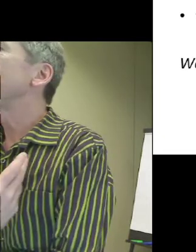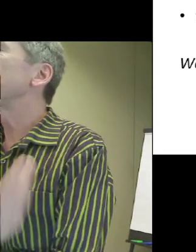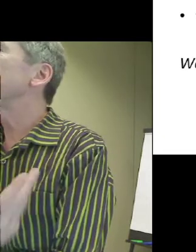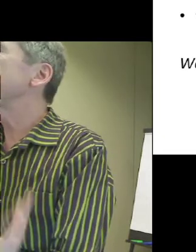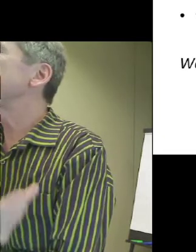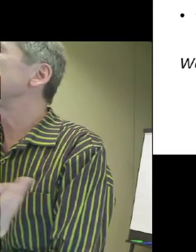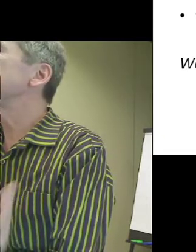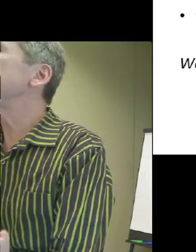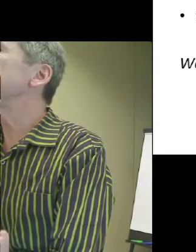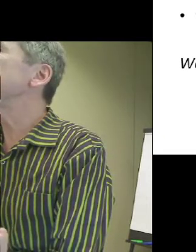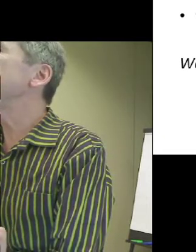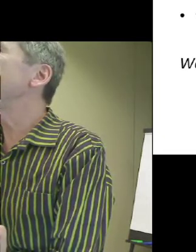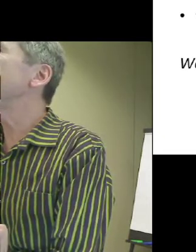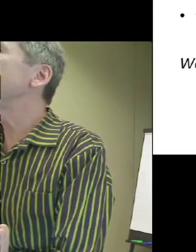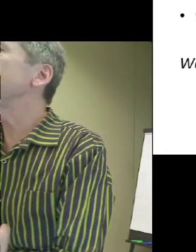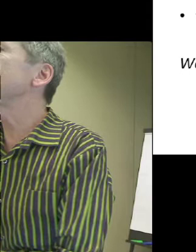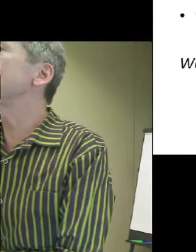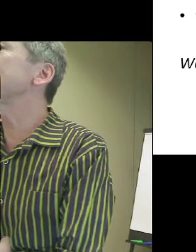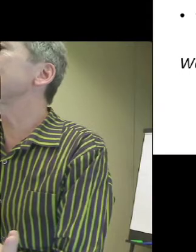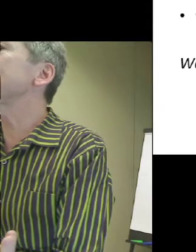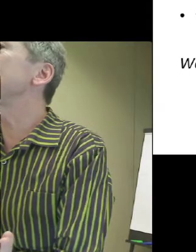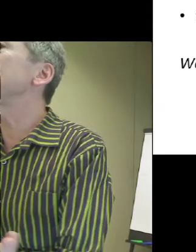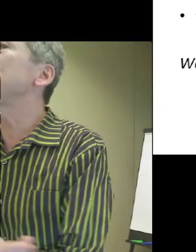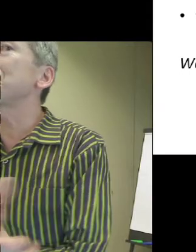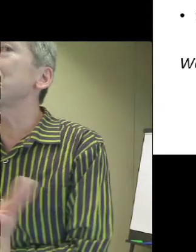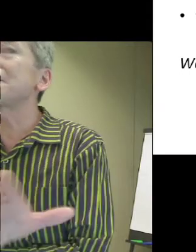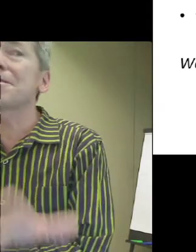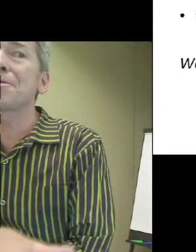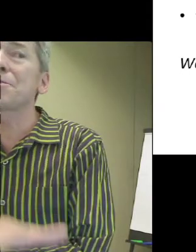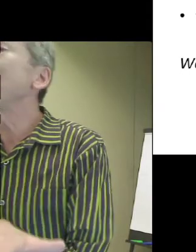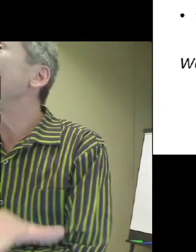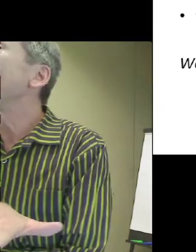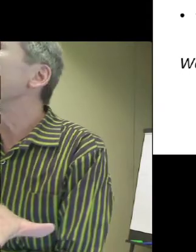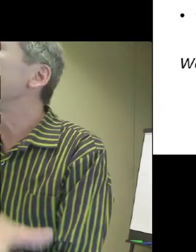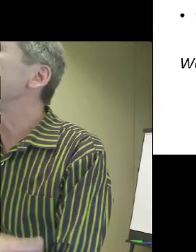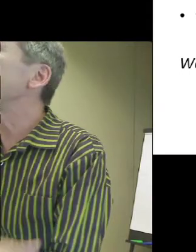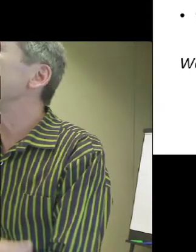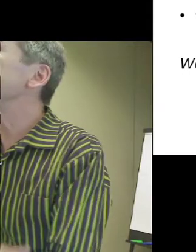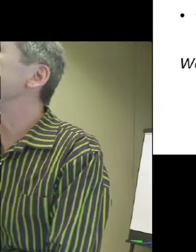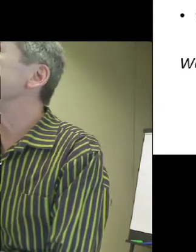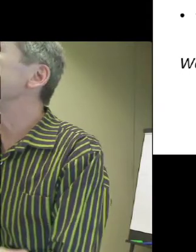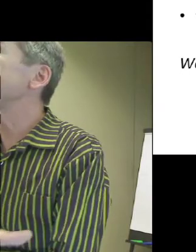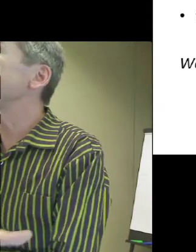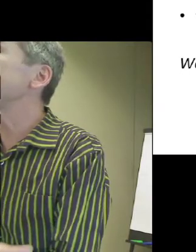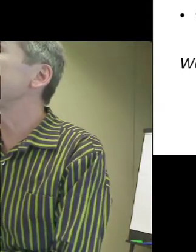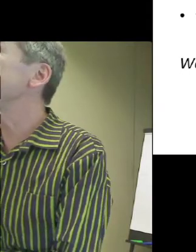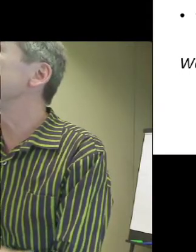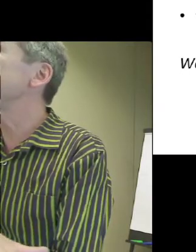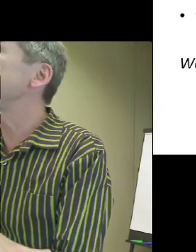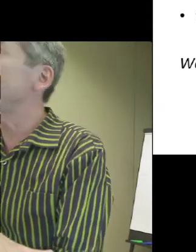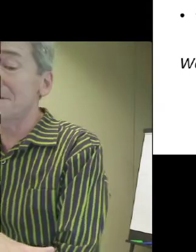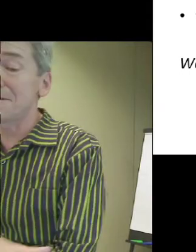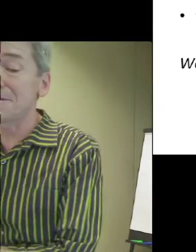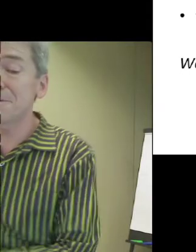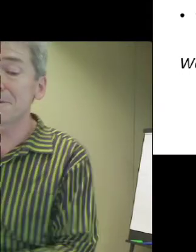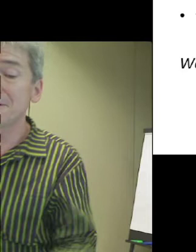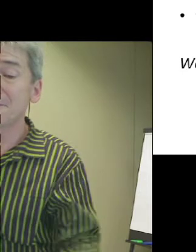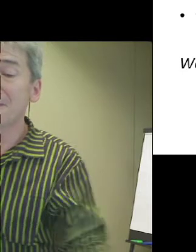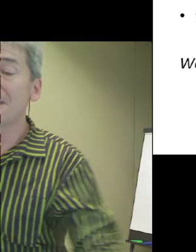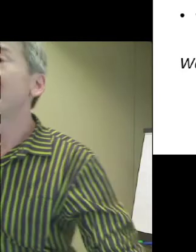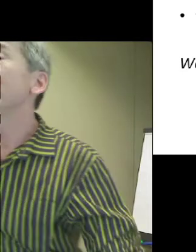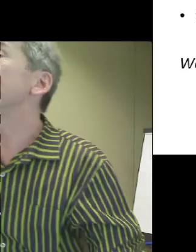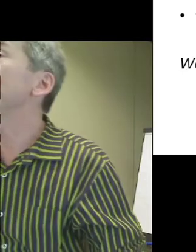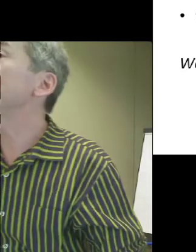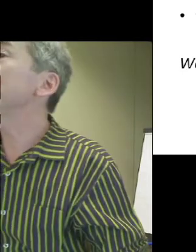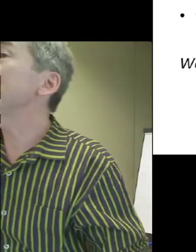progress happens piecemeal. It is not sustainable, it is it is not on a priority that is high enough in the institution,